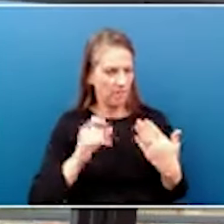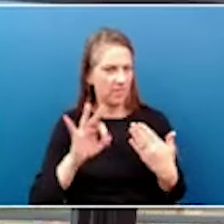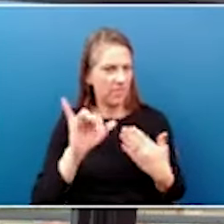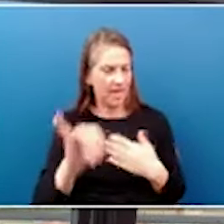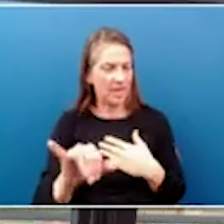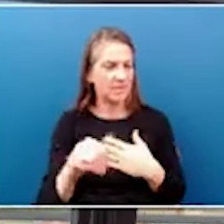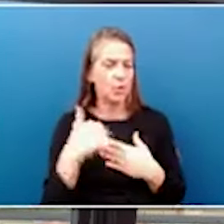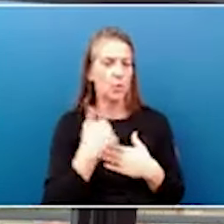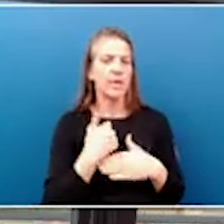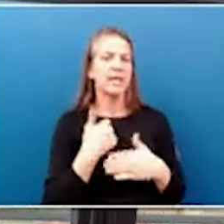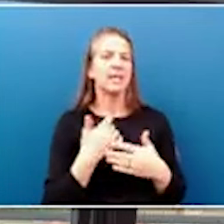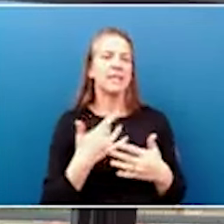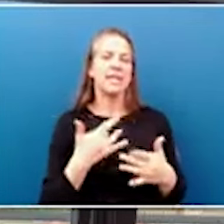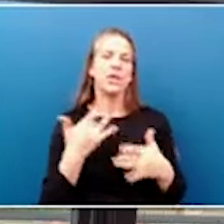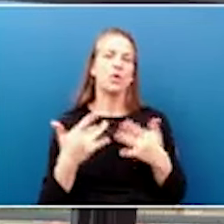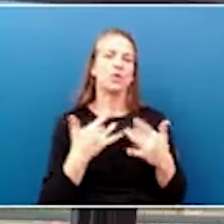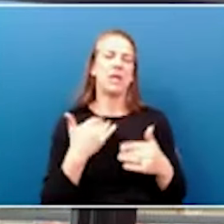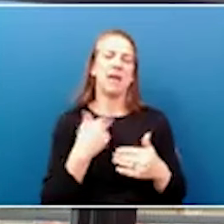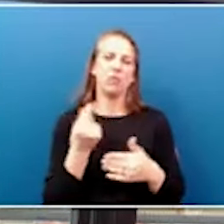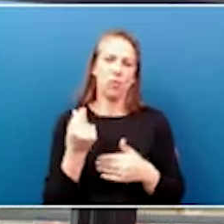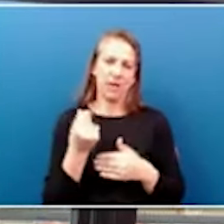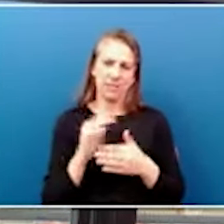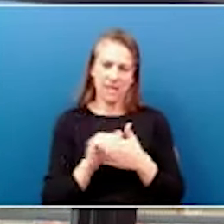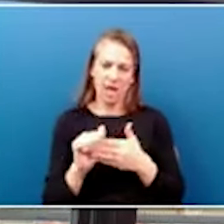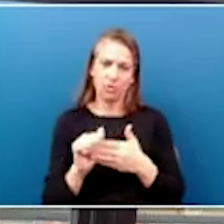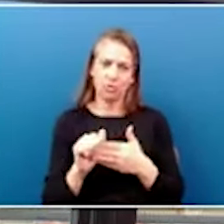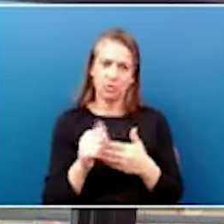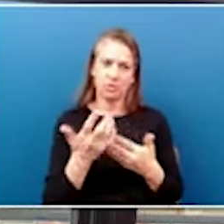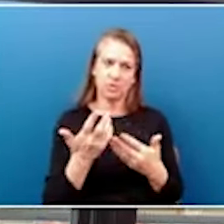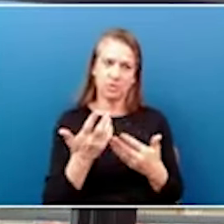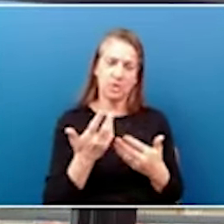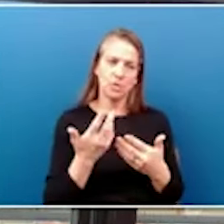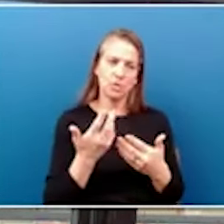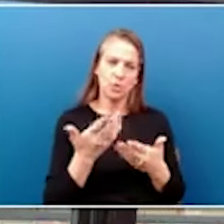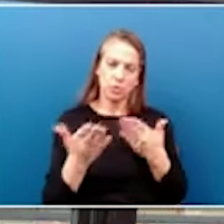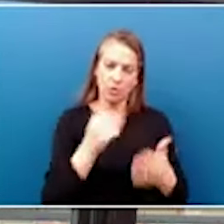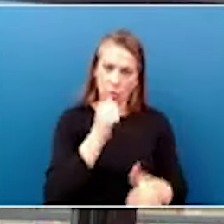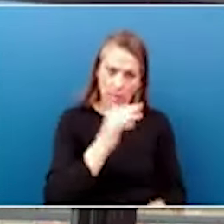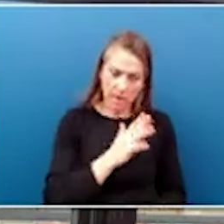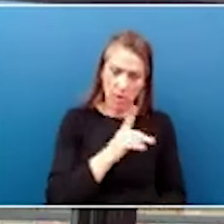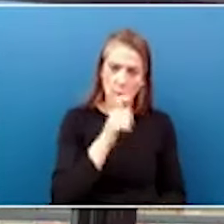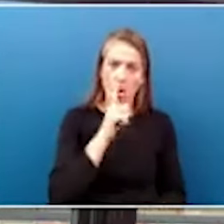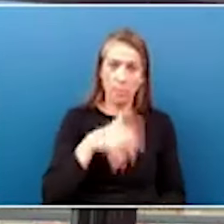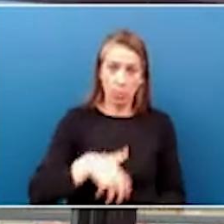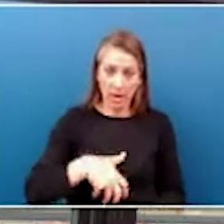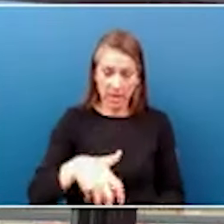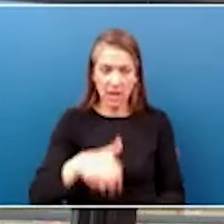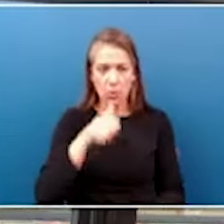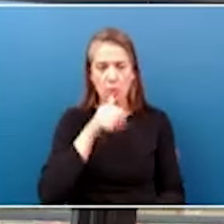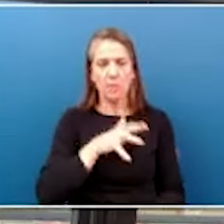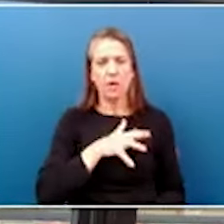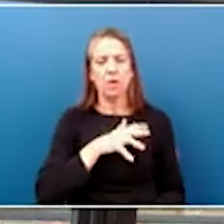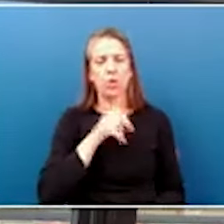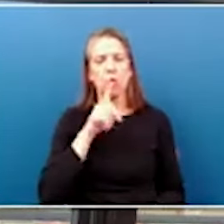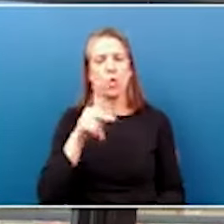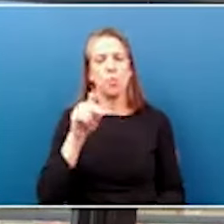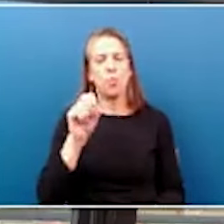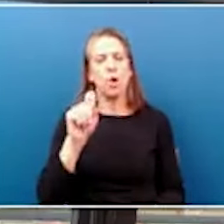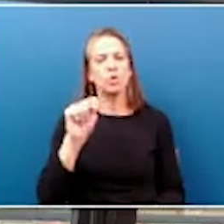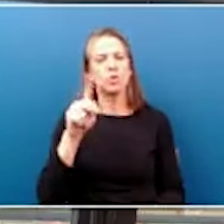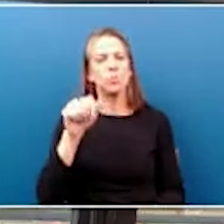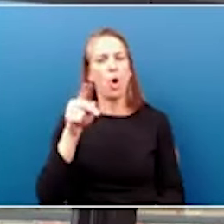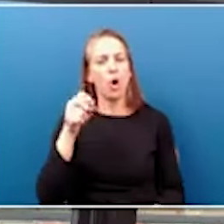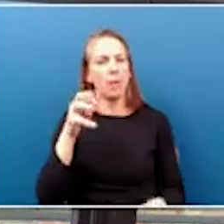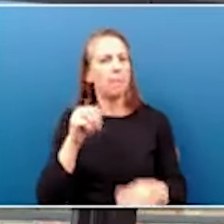to fit our grant dollars to use by serving women who are pregnant, women newly postpartum with their babies, or any woman